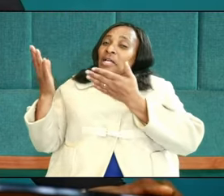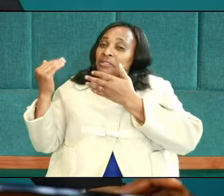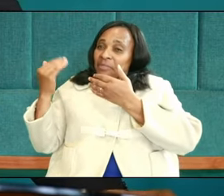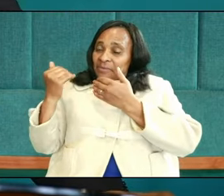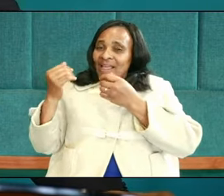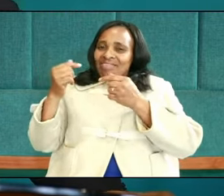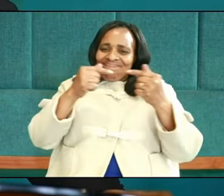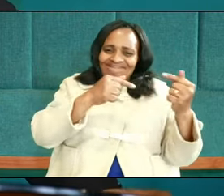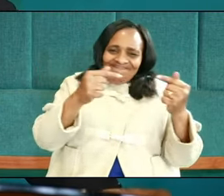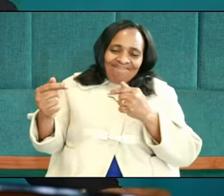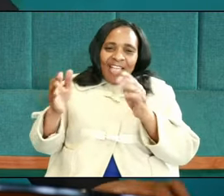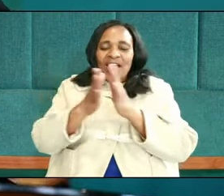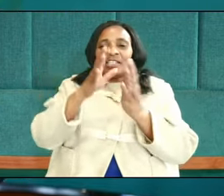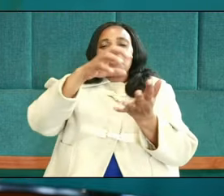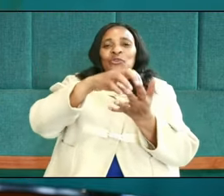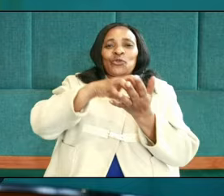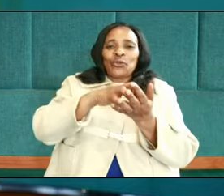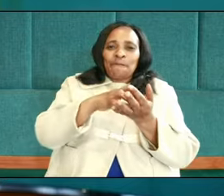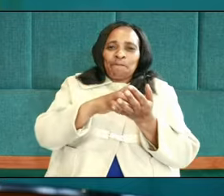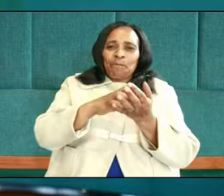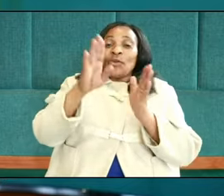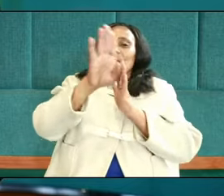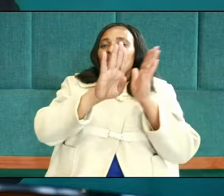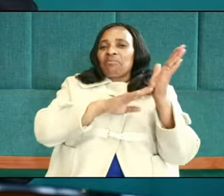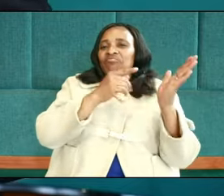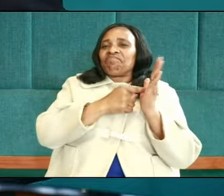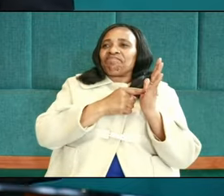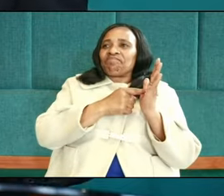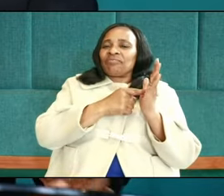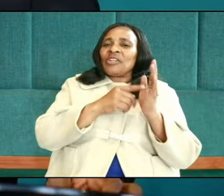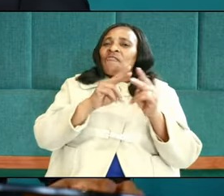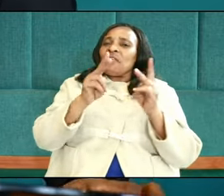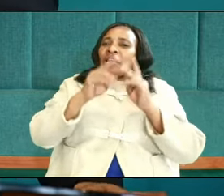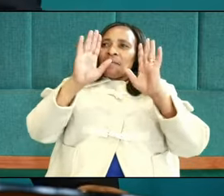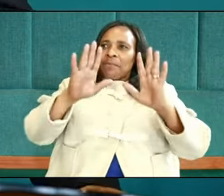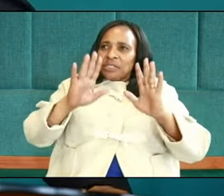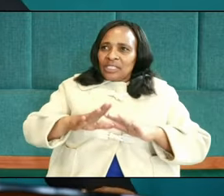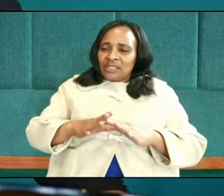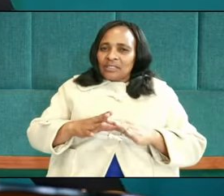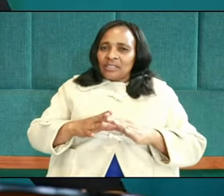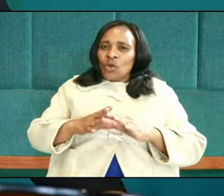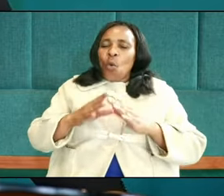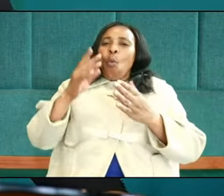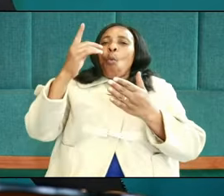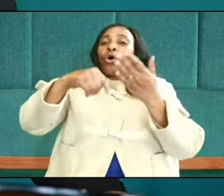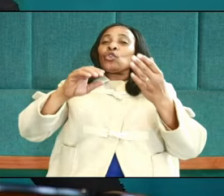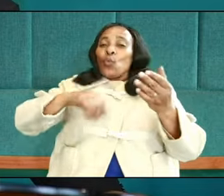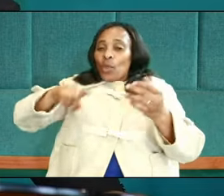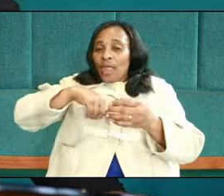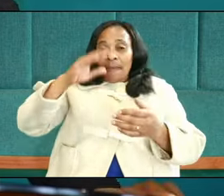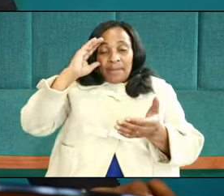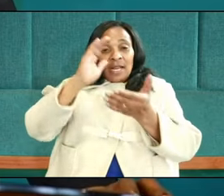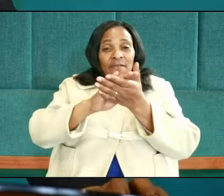arguments and positions on the Bible, so it's important to give a disclaimer on what we believe